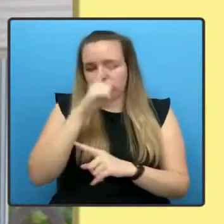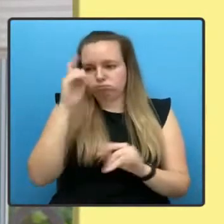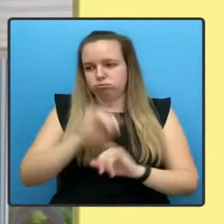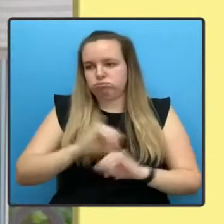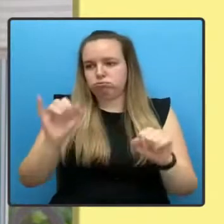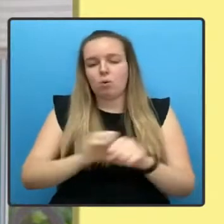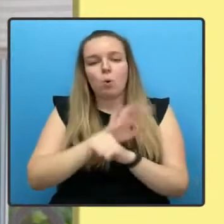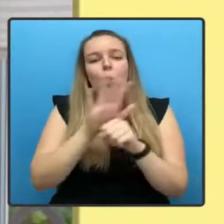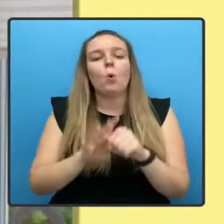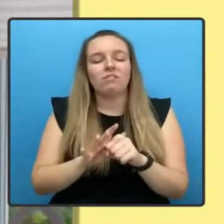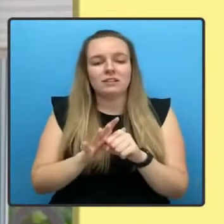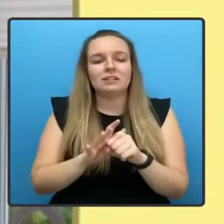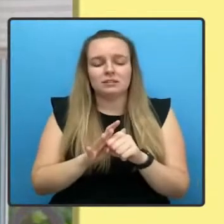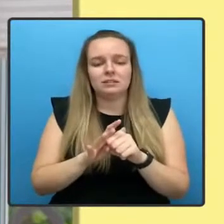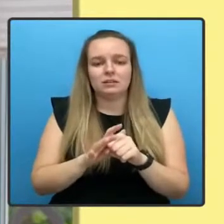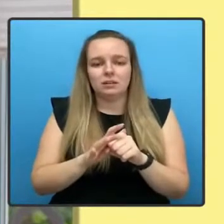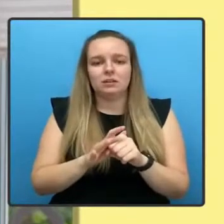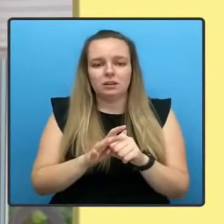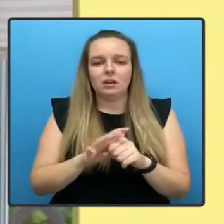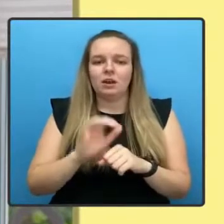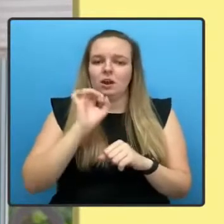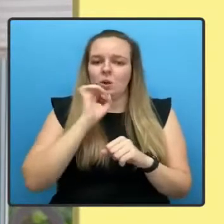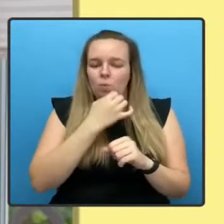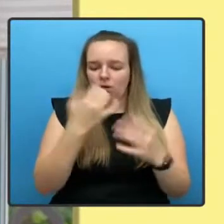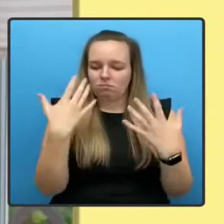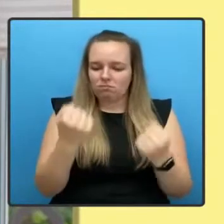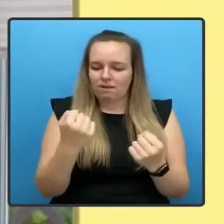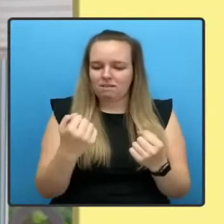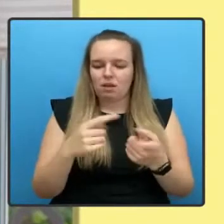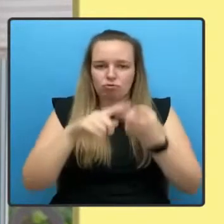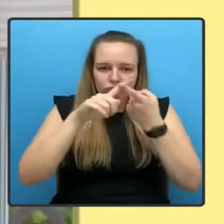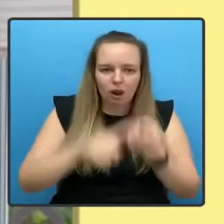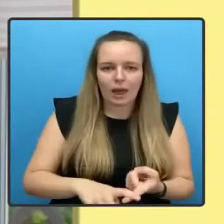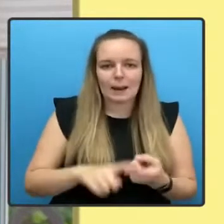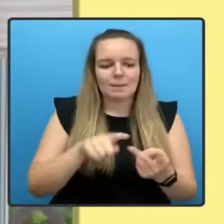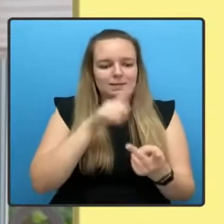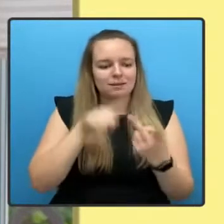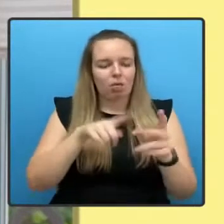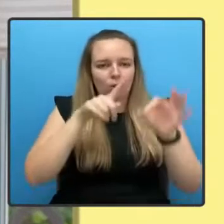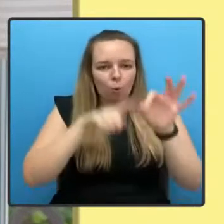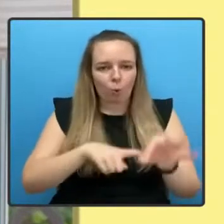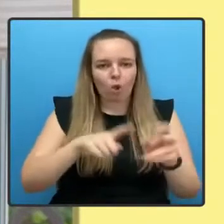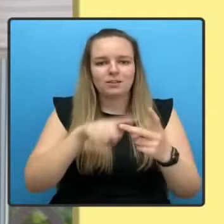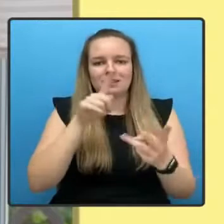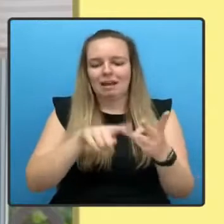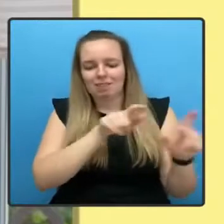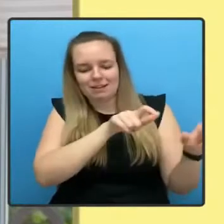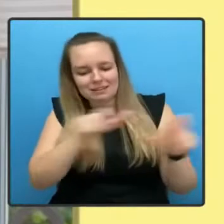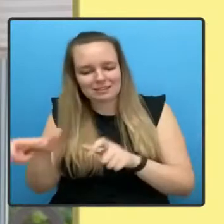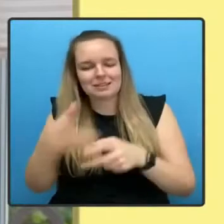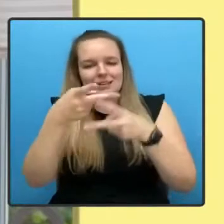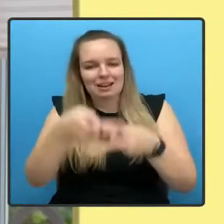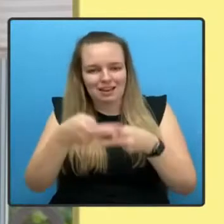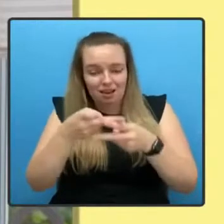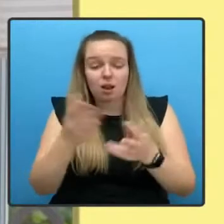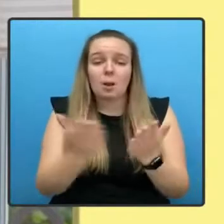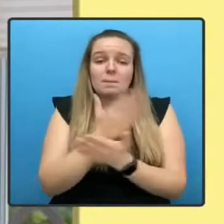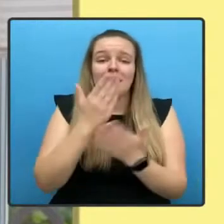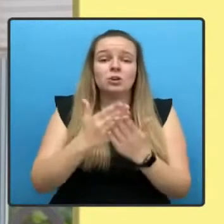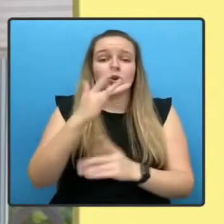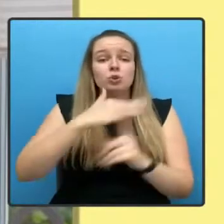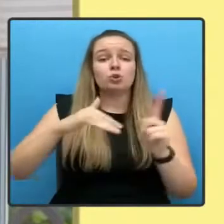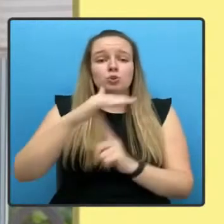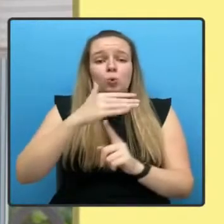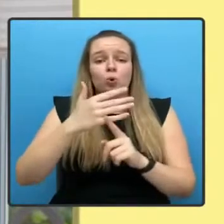reliability, the quality and the consistency of care and ensure that social care workers are better rewarded and